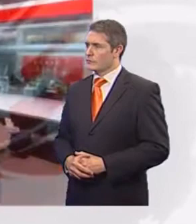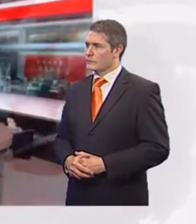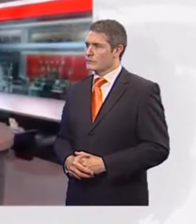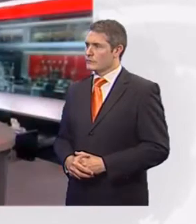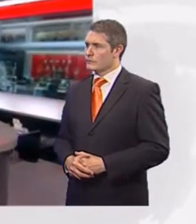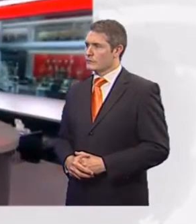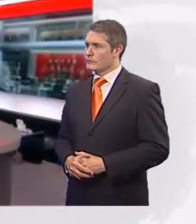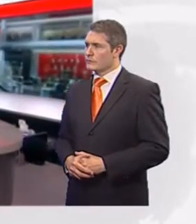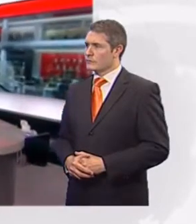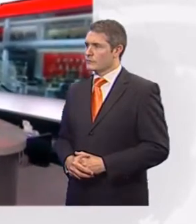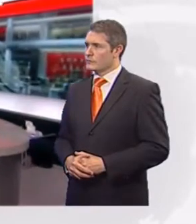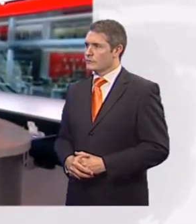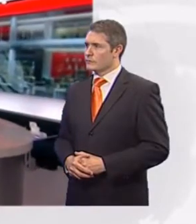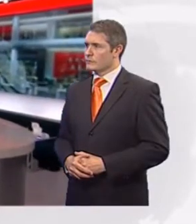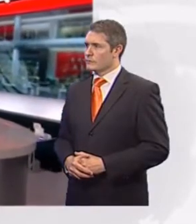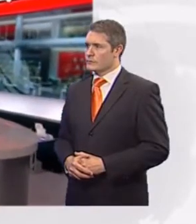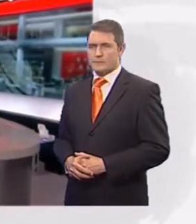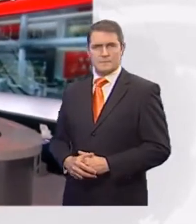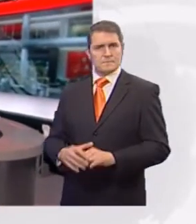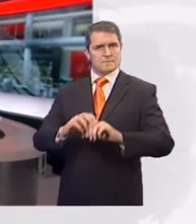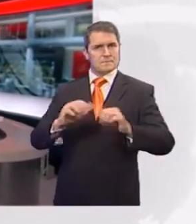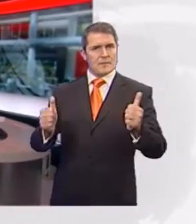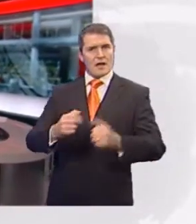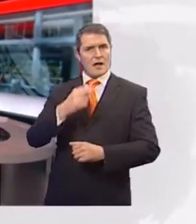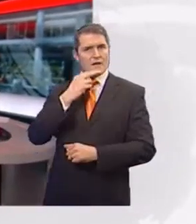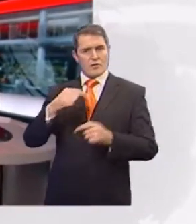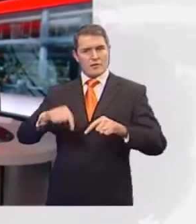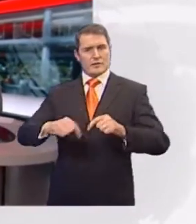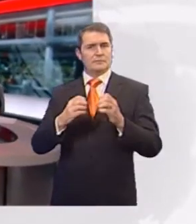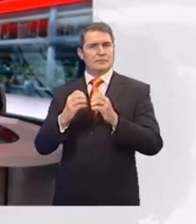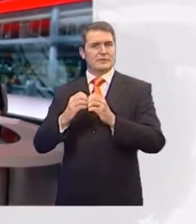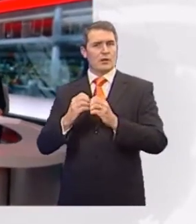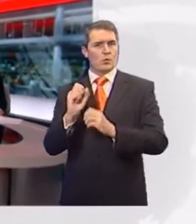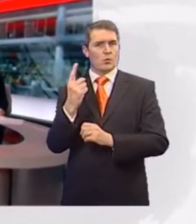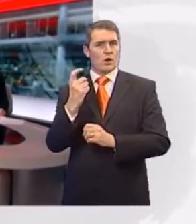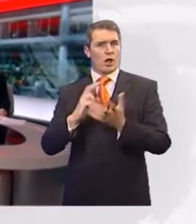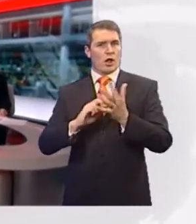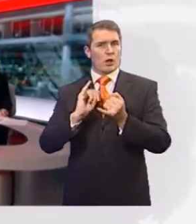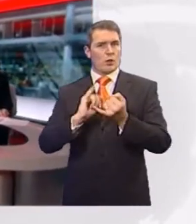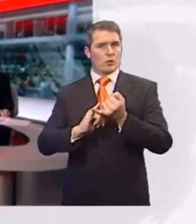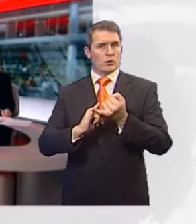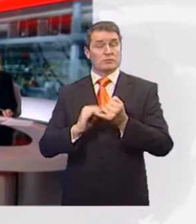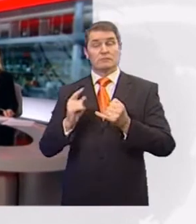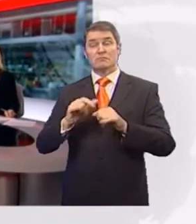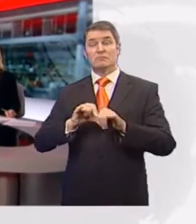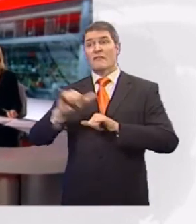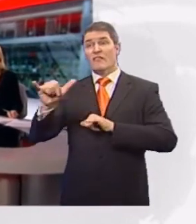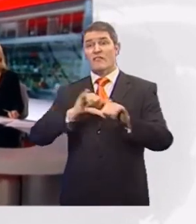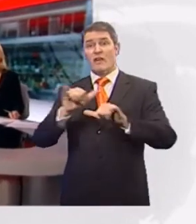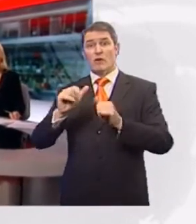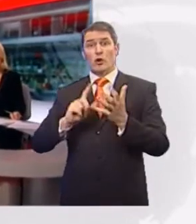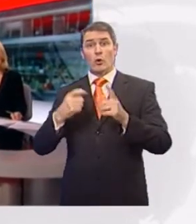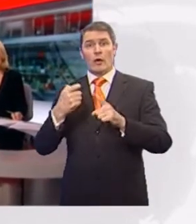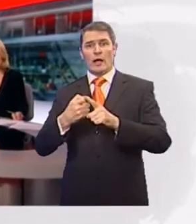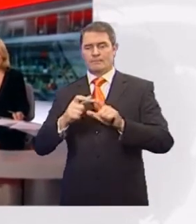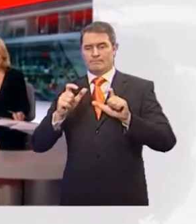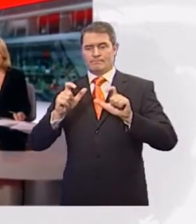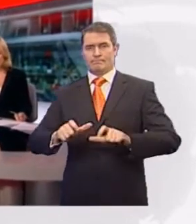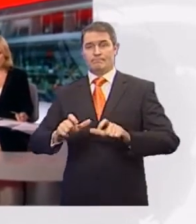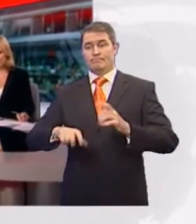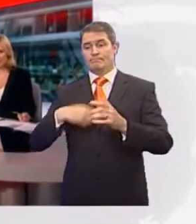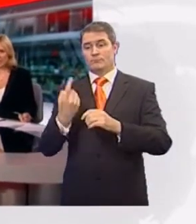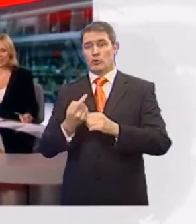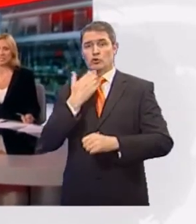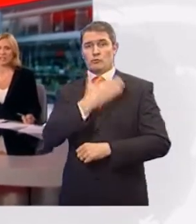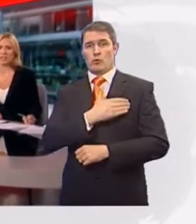Good afternoon and welcome to the BBC News at 1. Most flights in the UK will remain grounded until tomorrow morning at the earliest